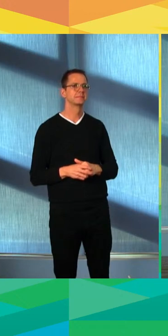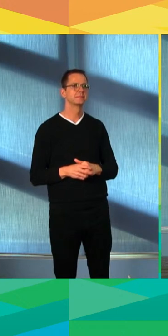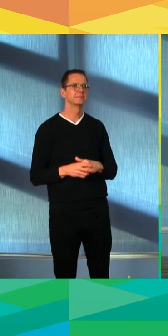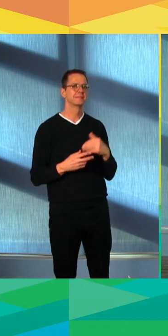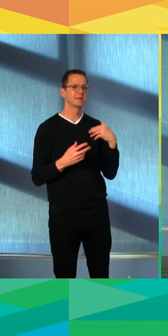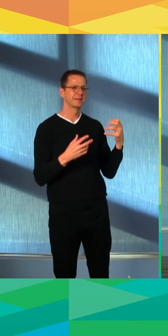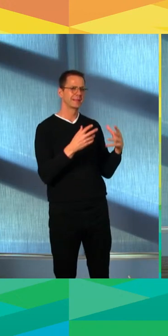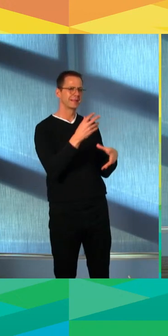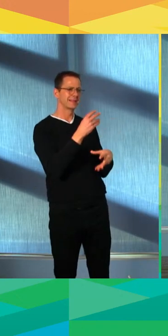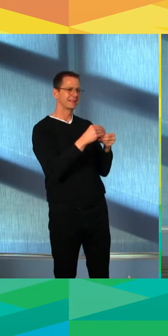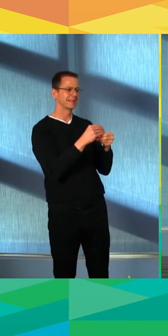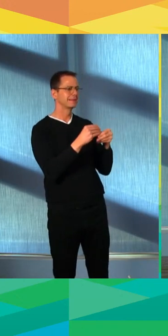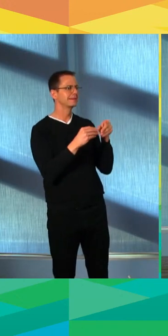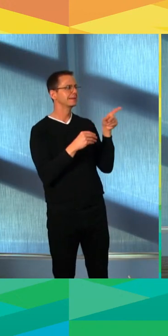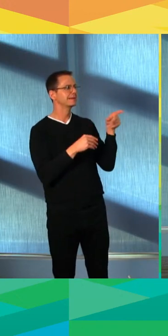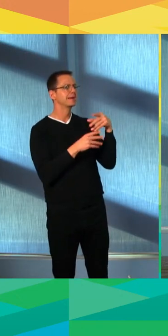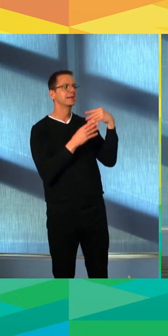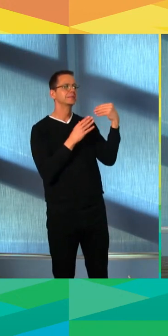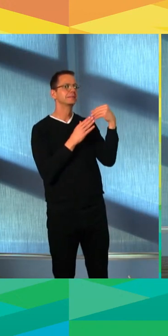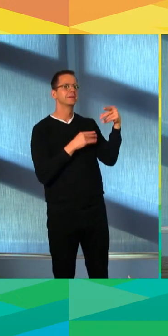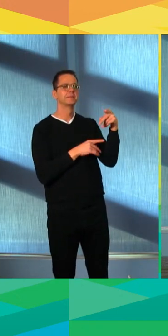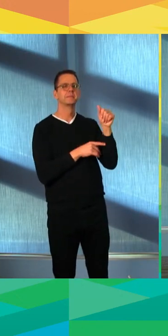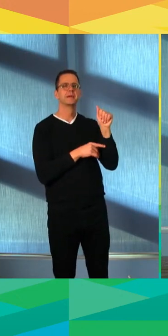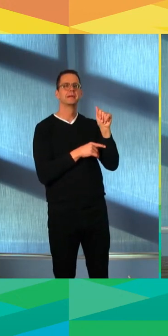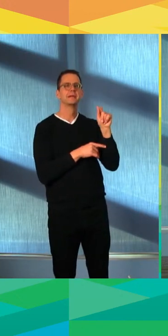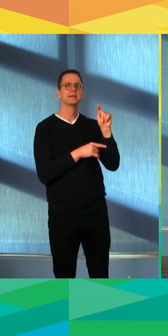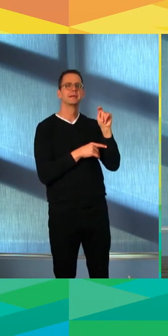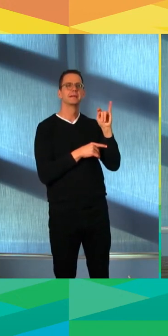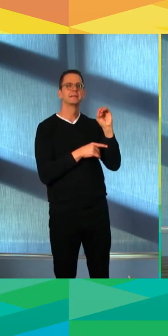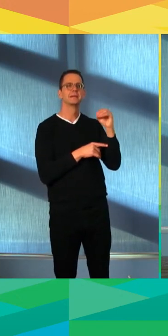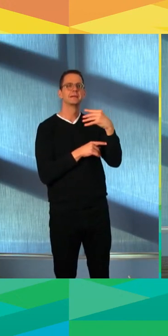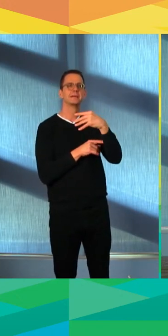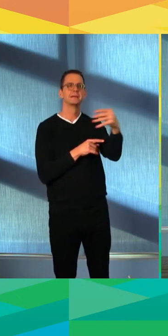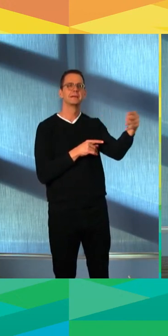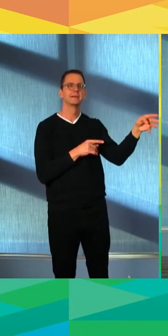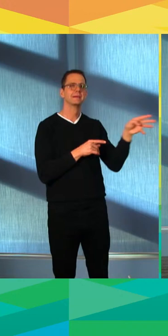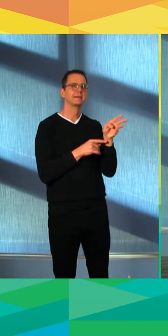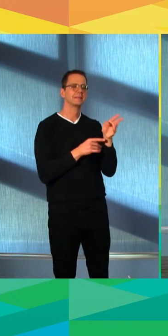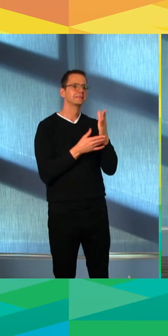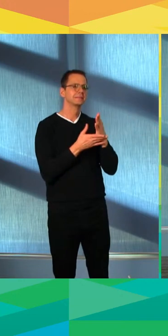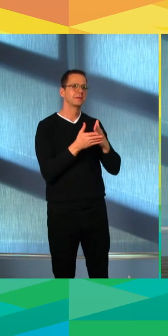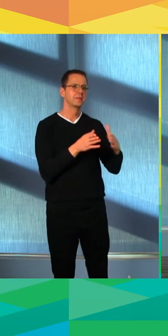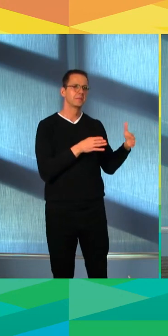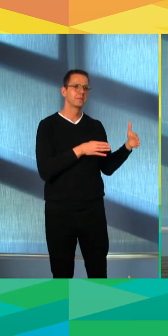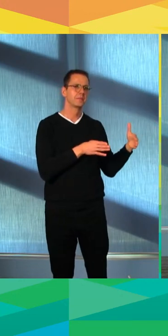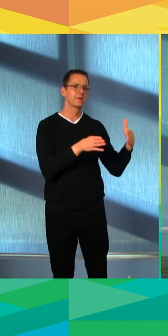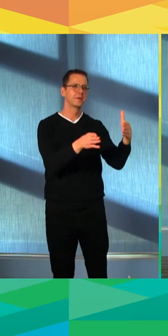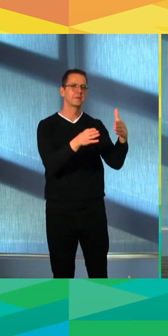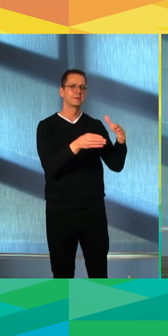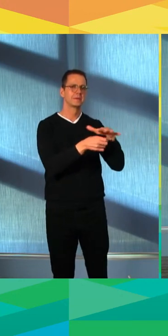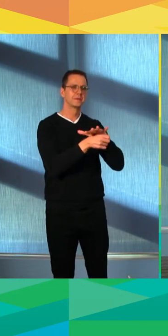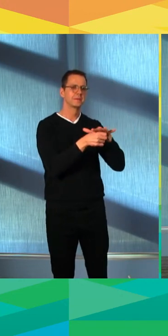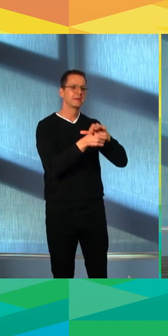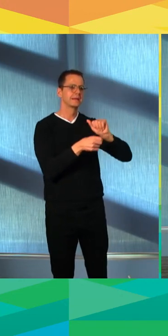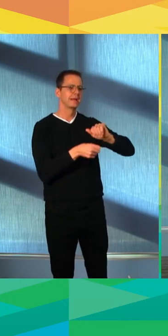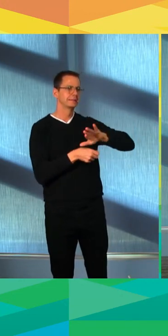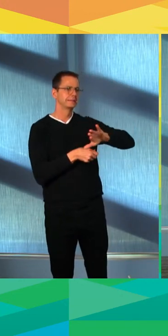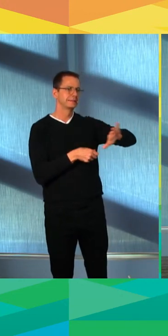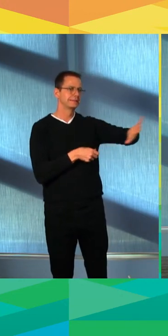roads that can be made into a patio. I know Cheryl Watson's coming out today, talking about it as well.